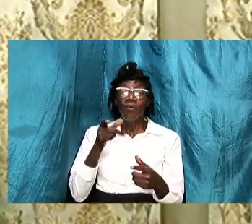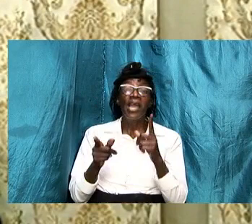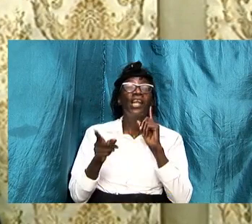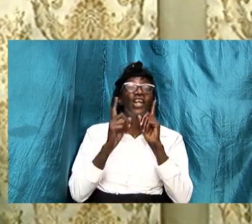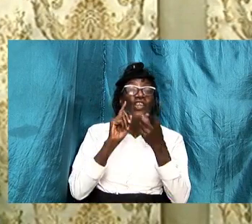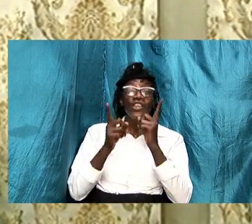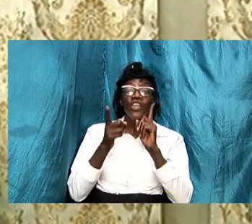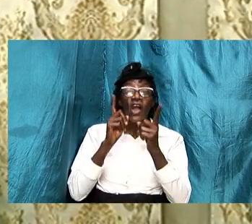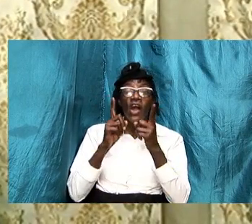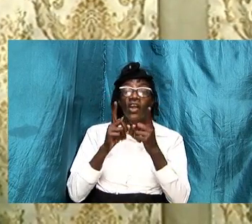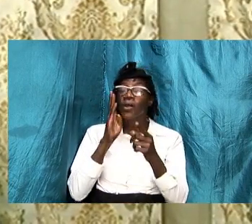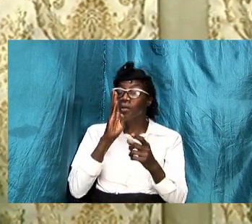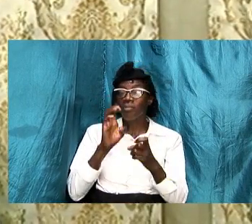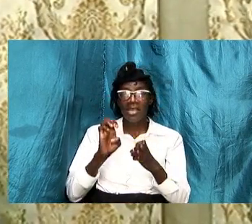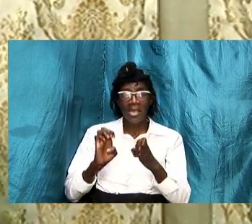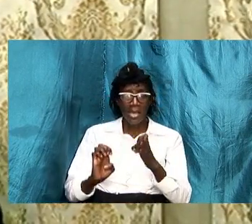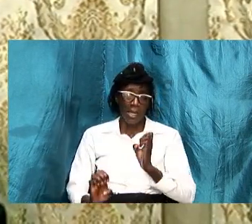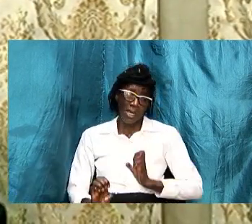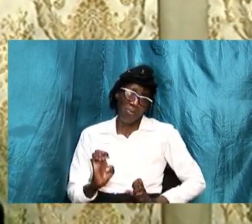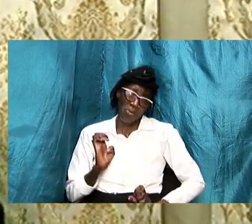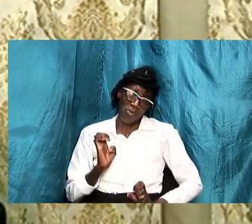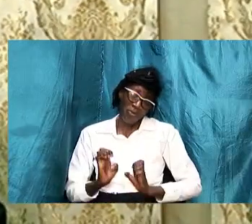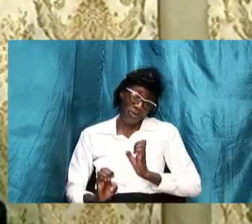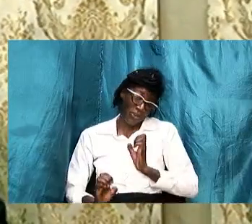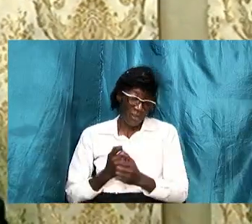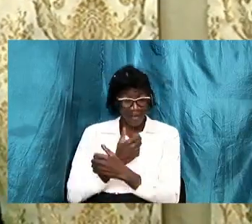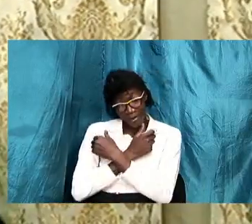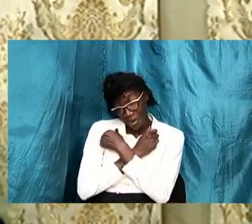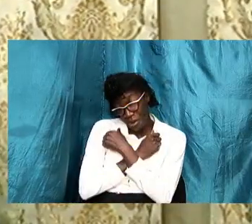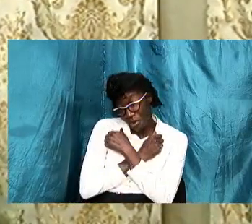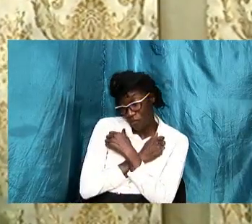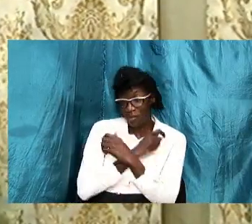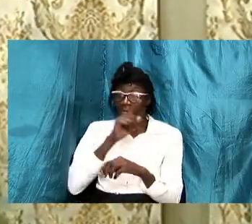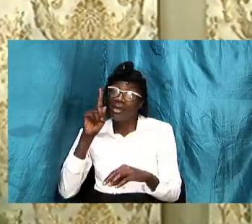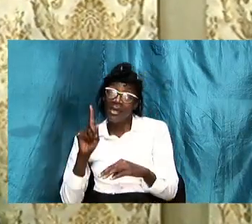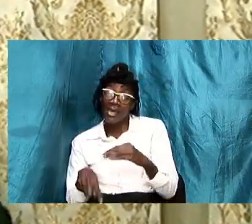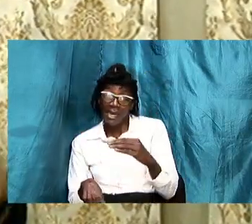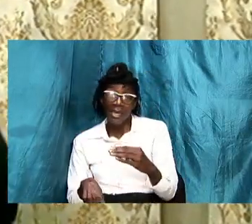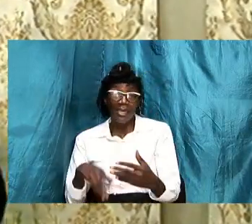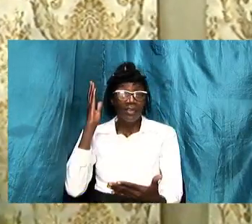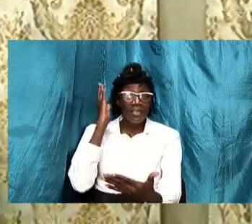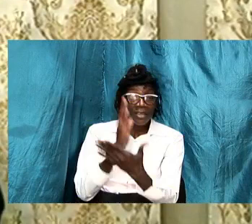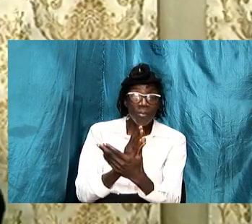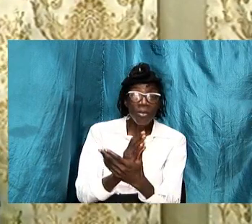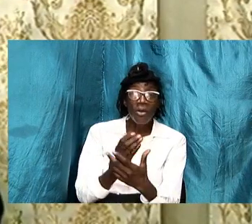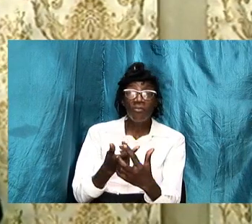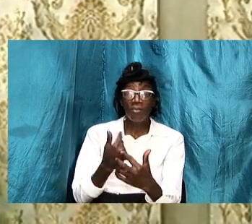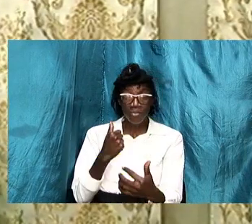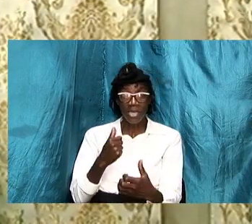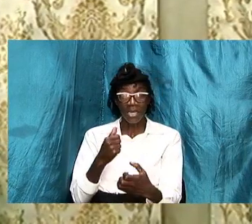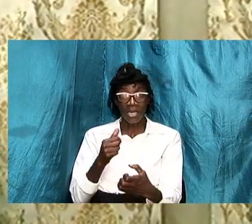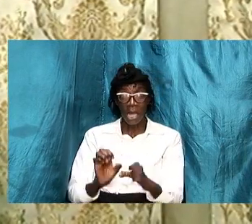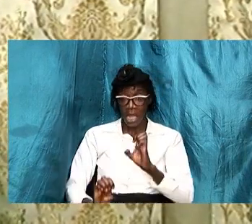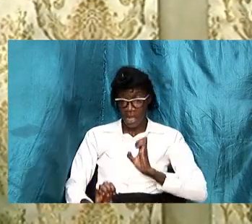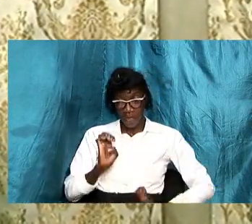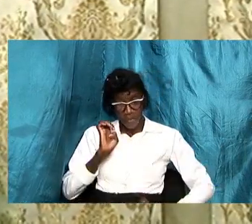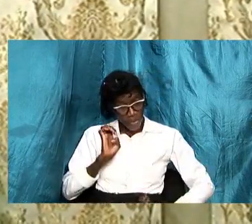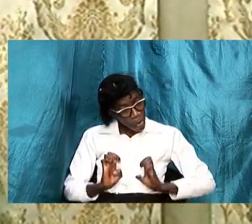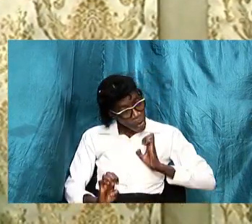is going to be emotional so you cannot stop her from being emotional because that is how she was built